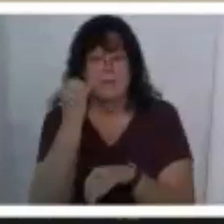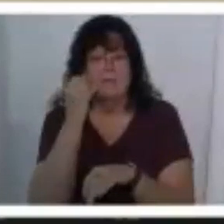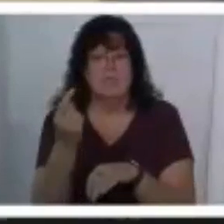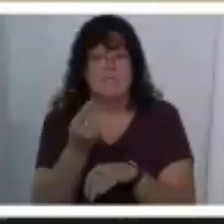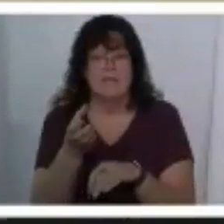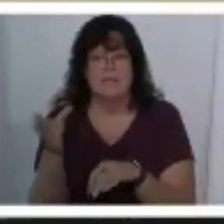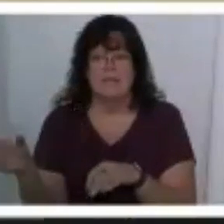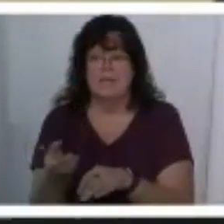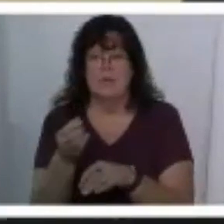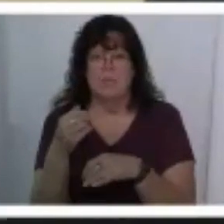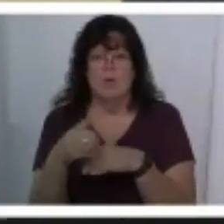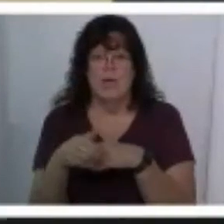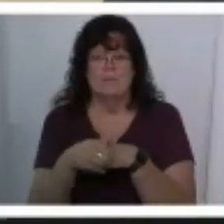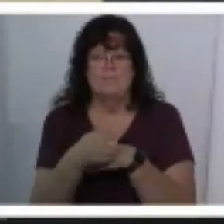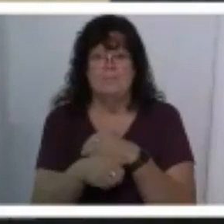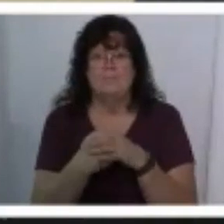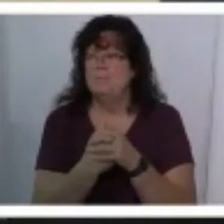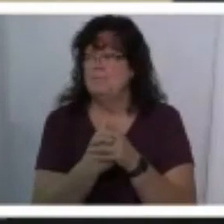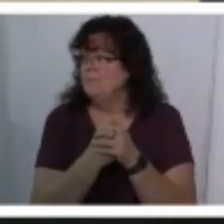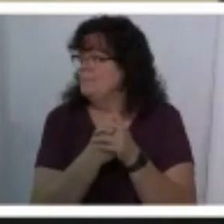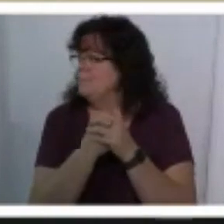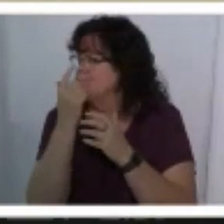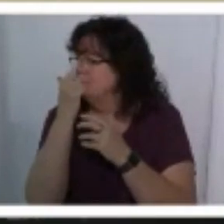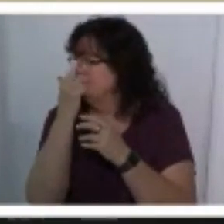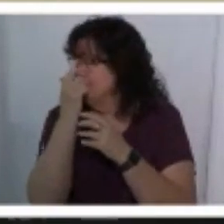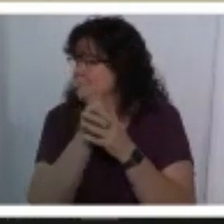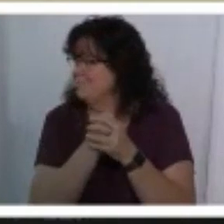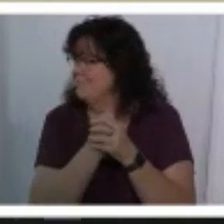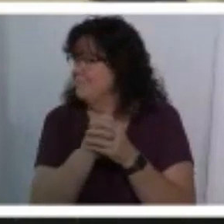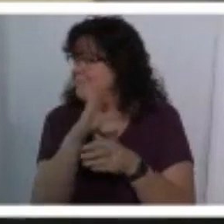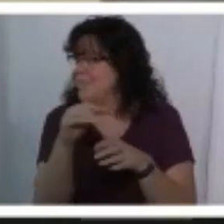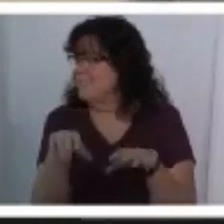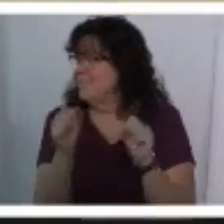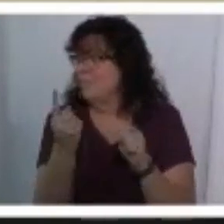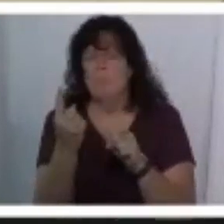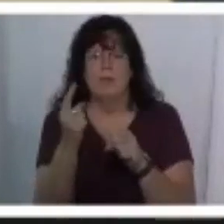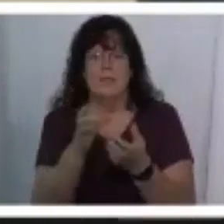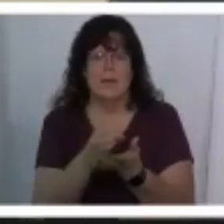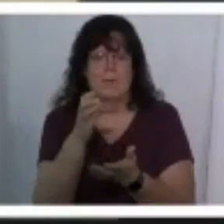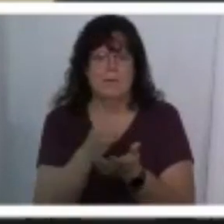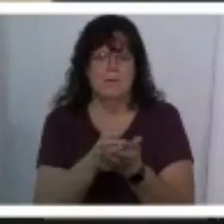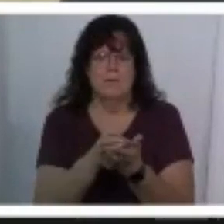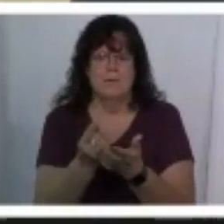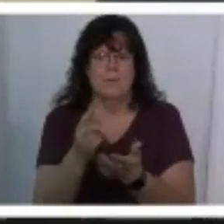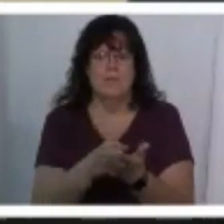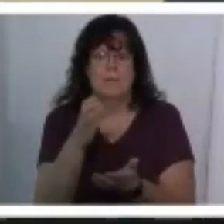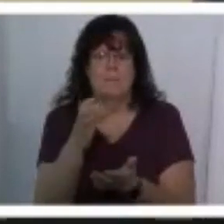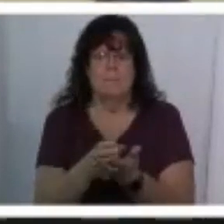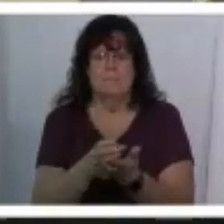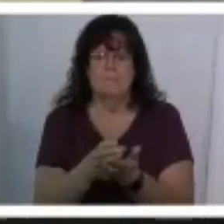just take and get a piece of bread and take one cup take one cup